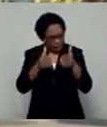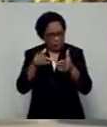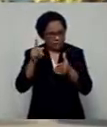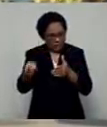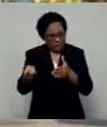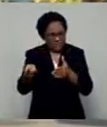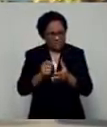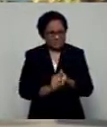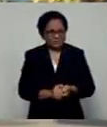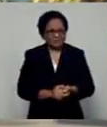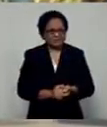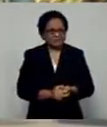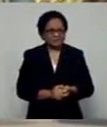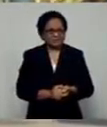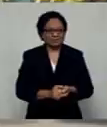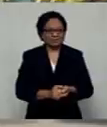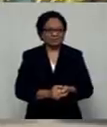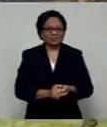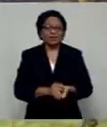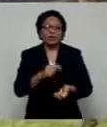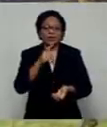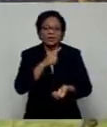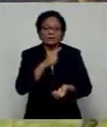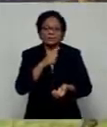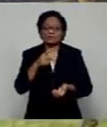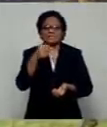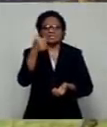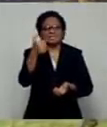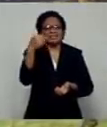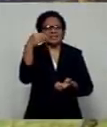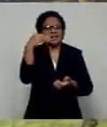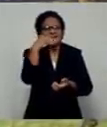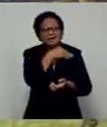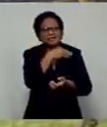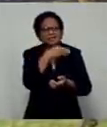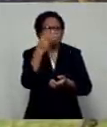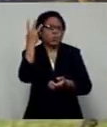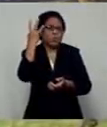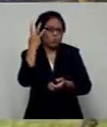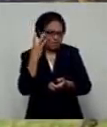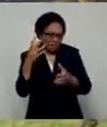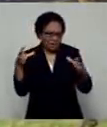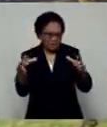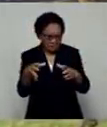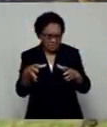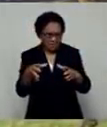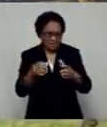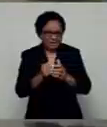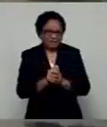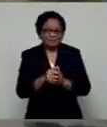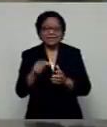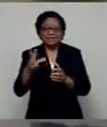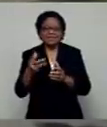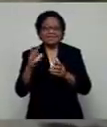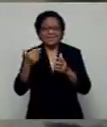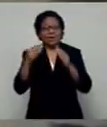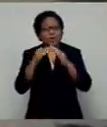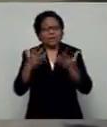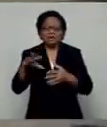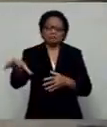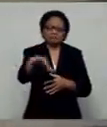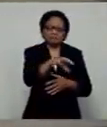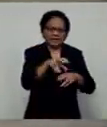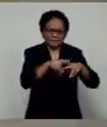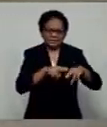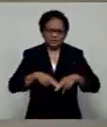And that's coming from a constituent of over 600 women representing thousands of others in the central west and the north. The Fiji CSO